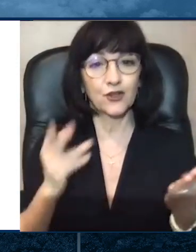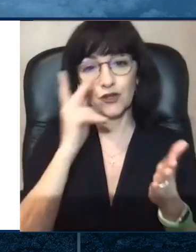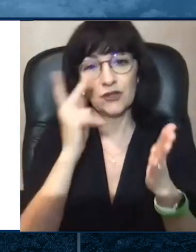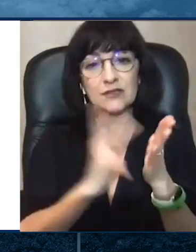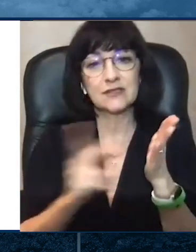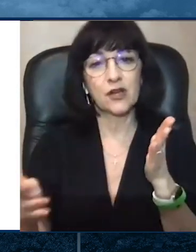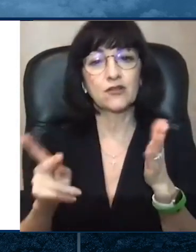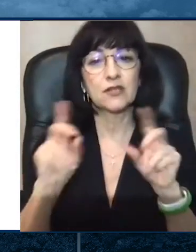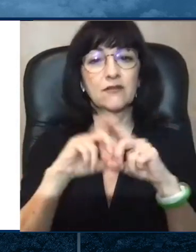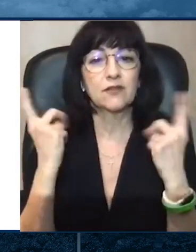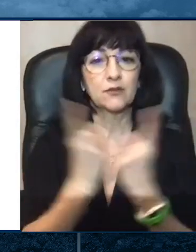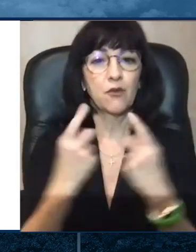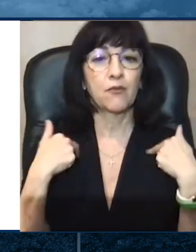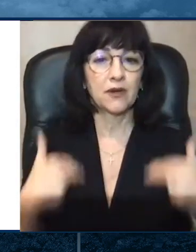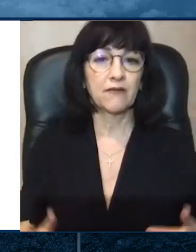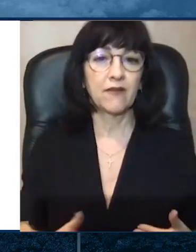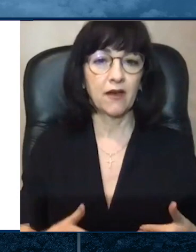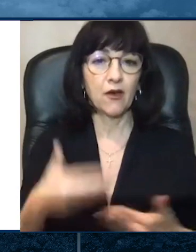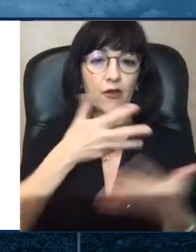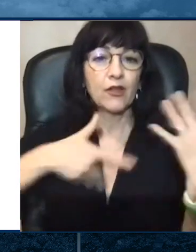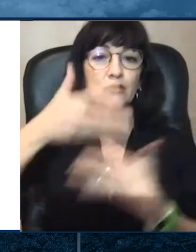Department of Health and Social Services,